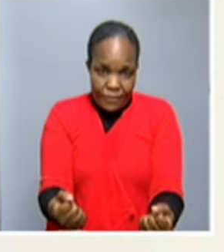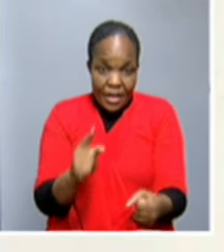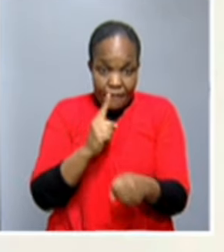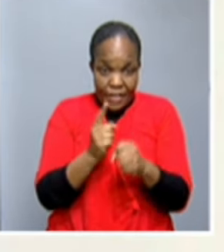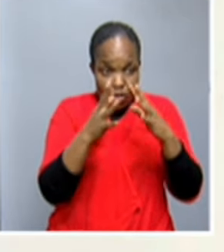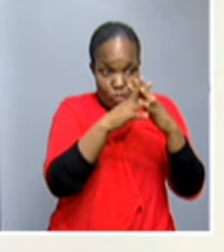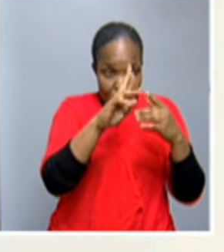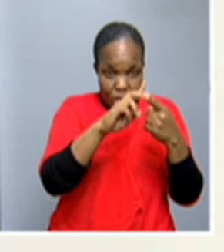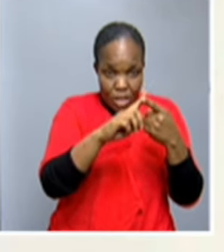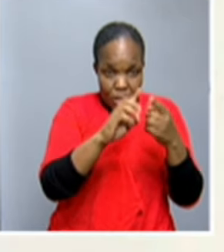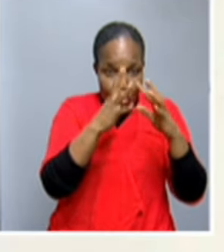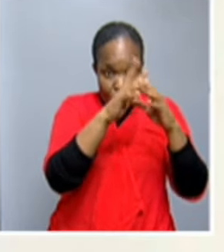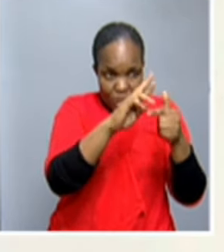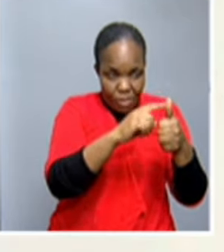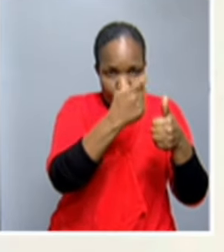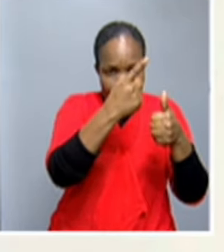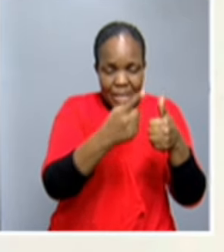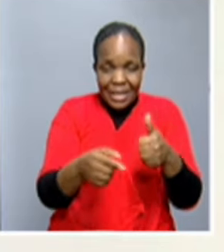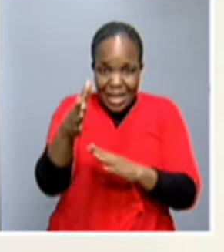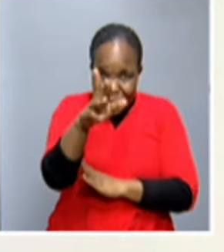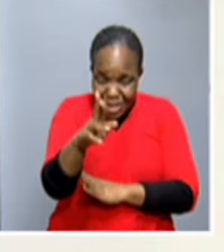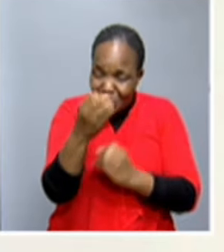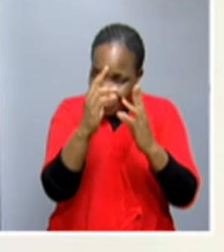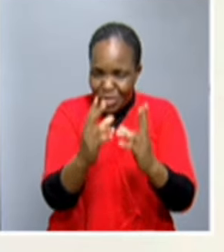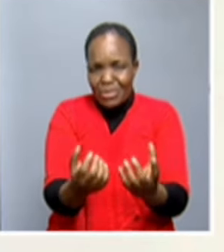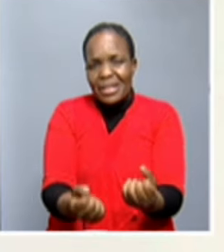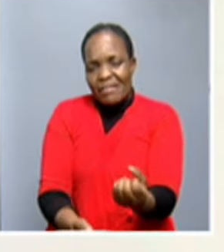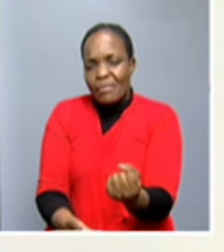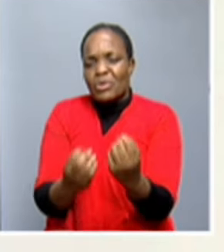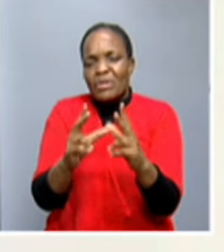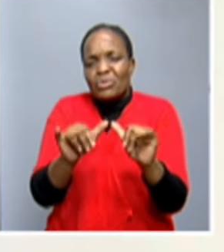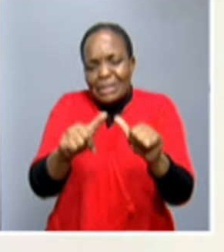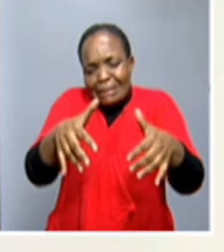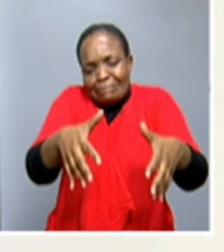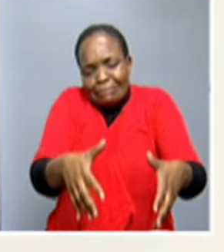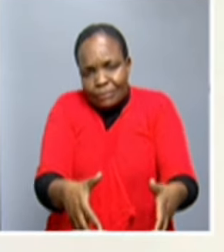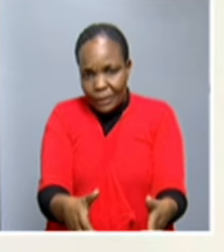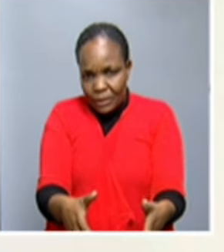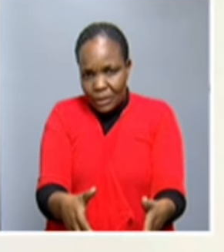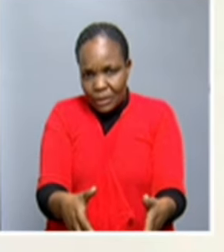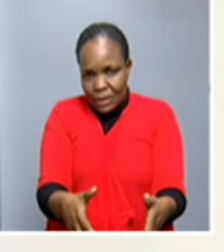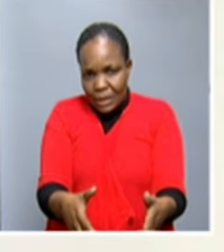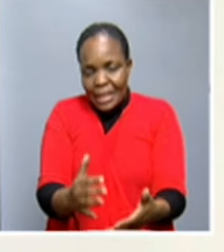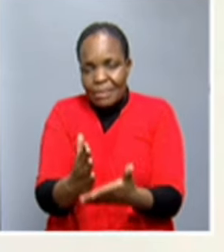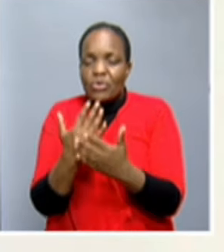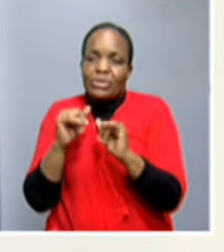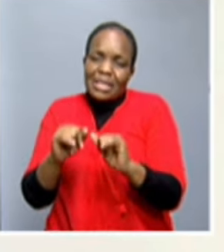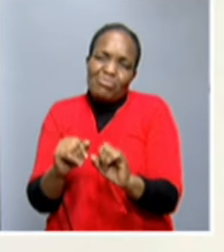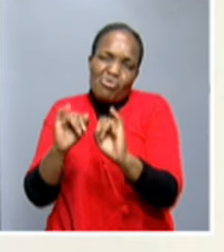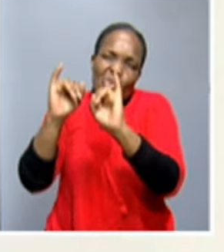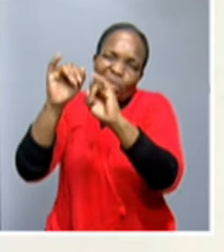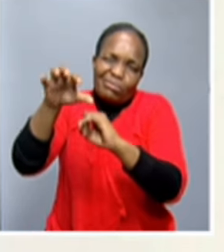and the majority are people who are living in the rural areas, even though those that are also in the urban areas